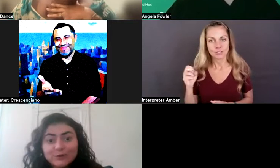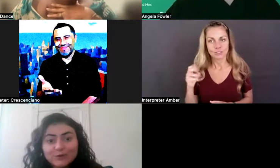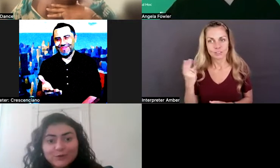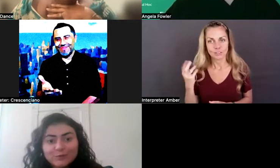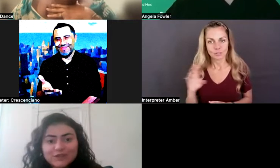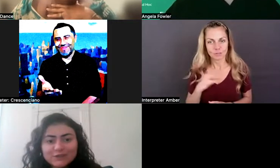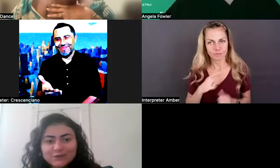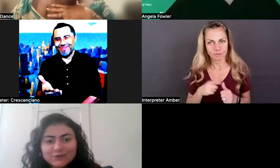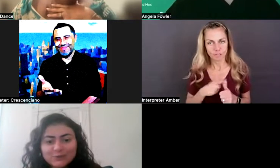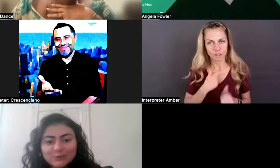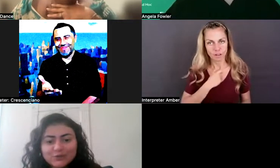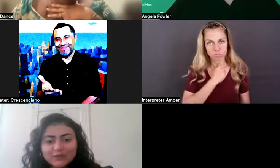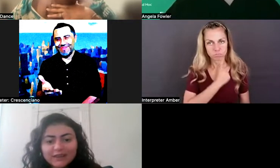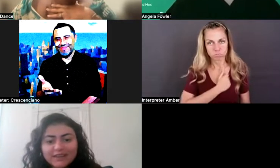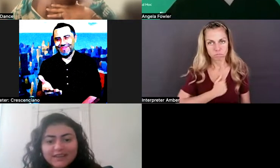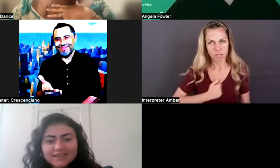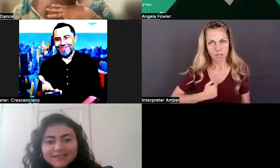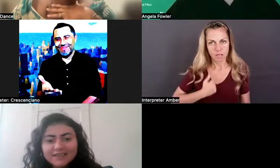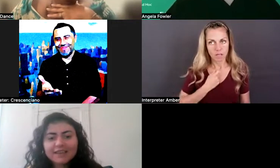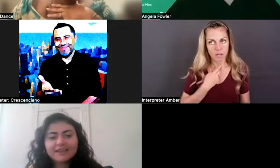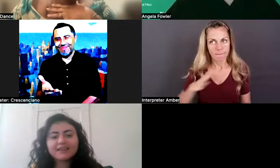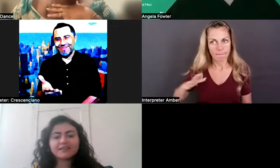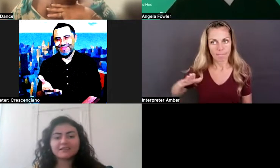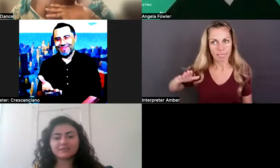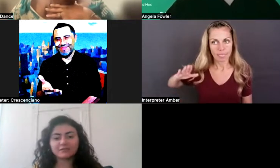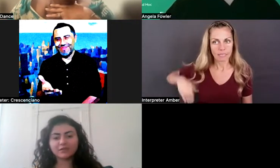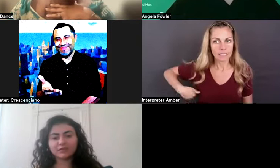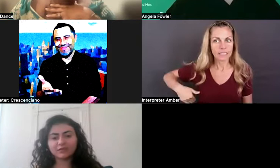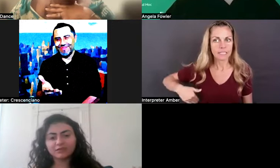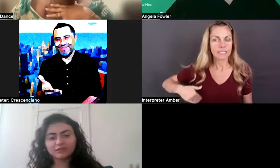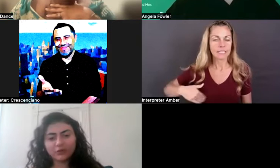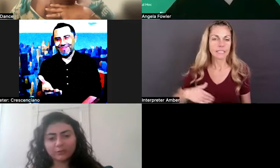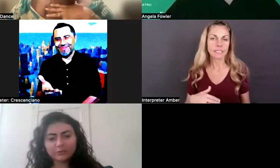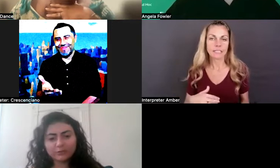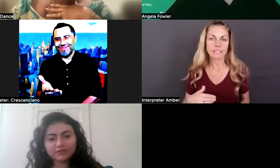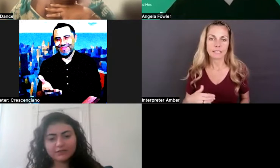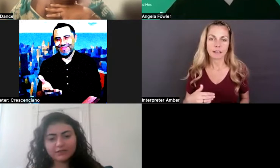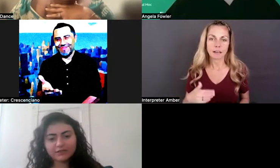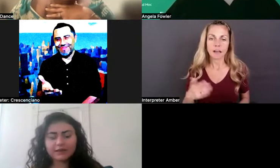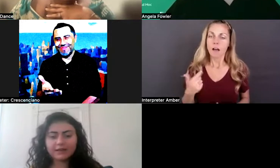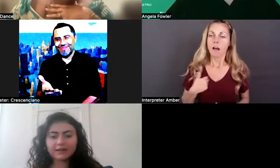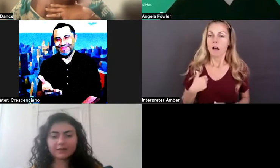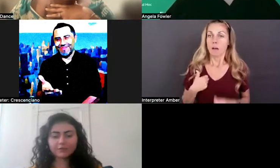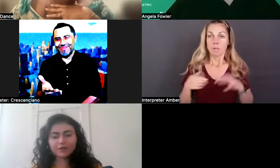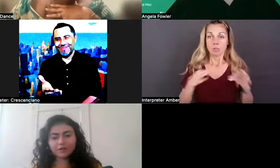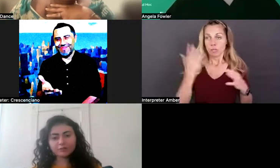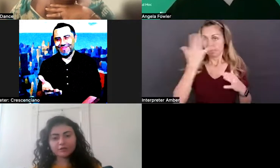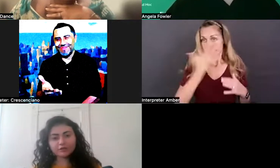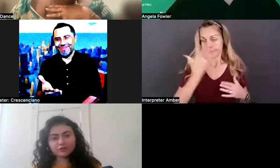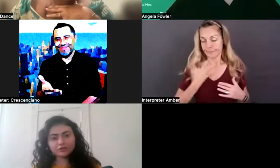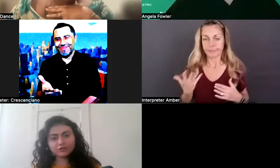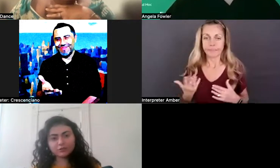so sorry for being super late and describing myself. I am